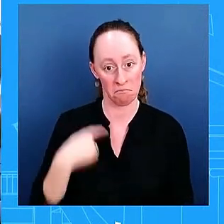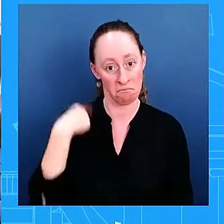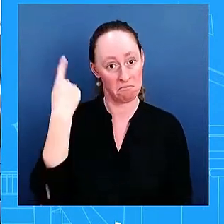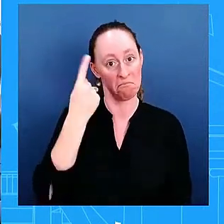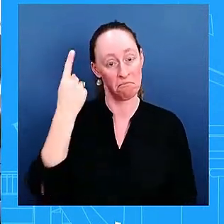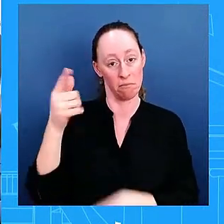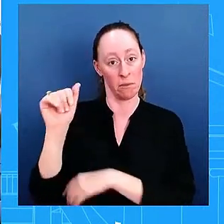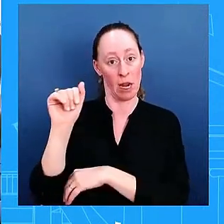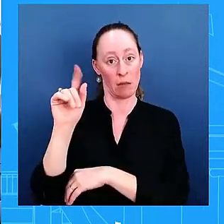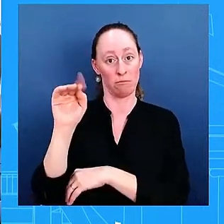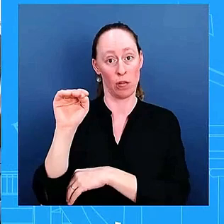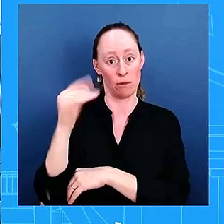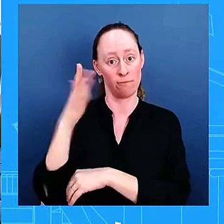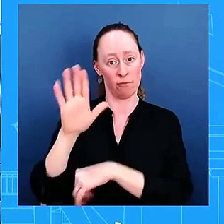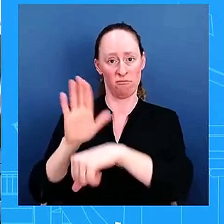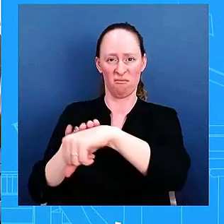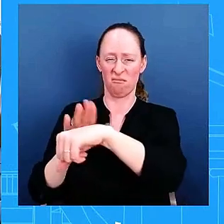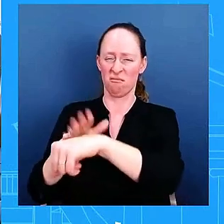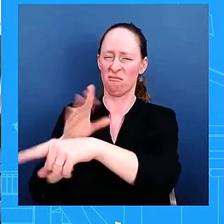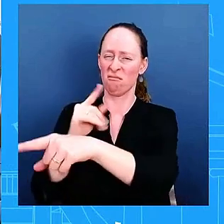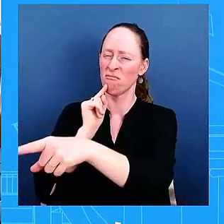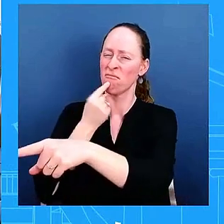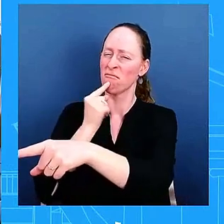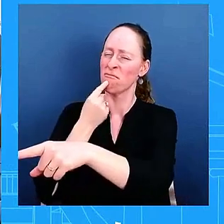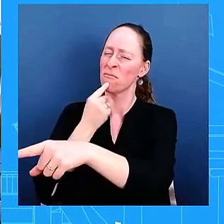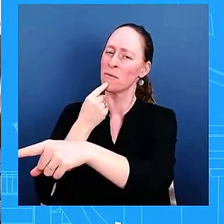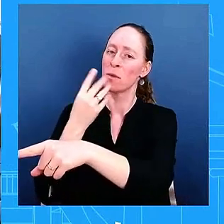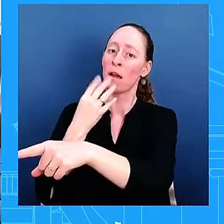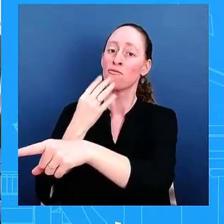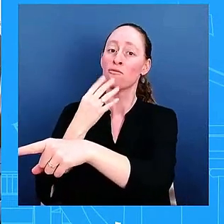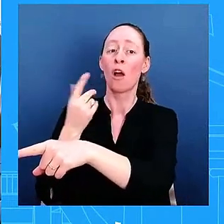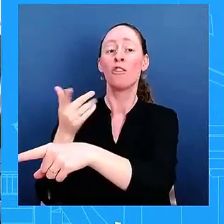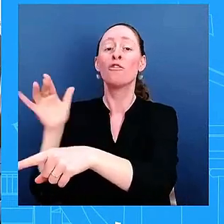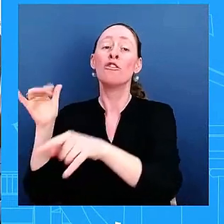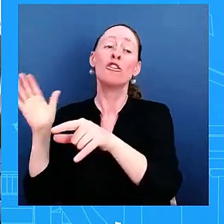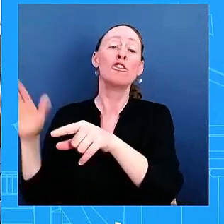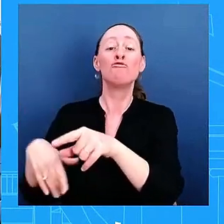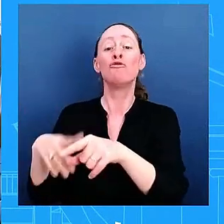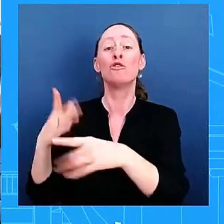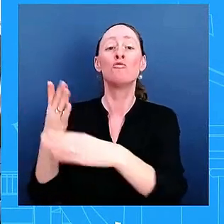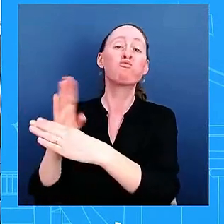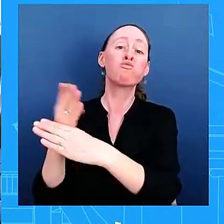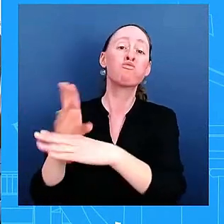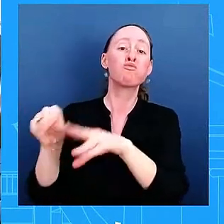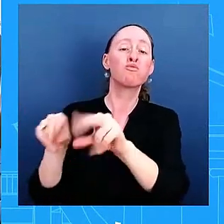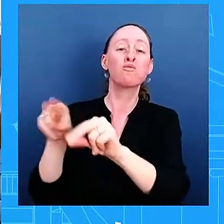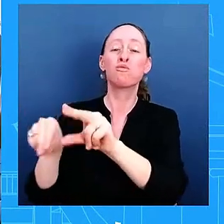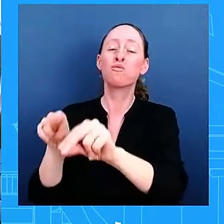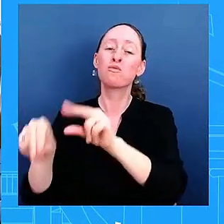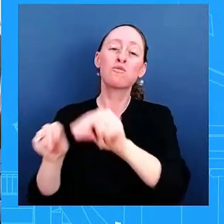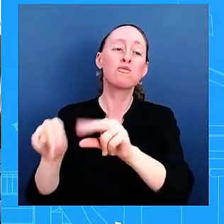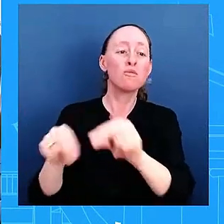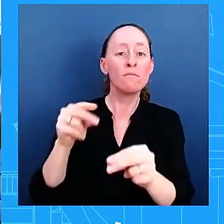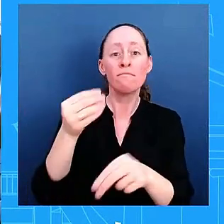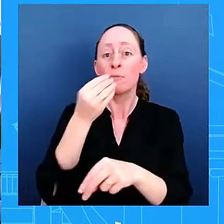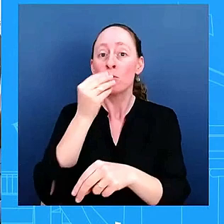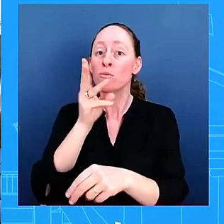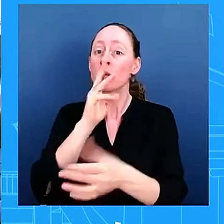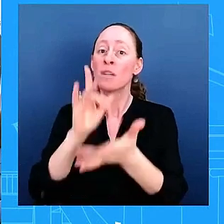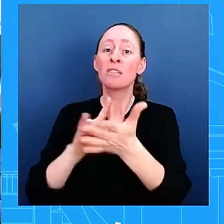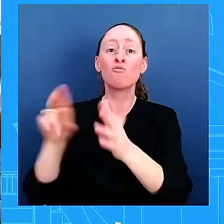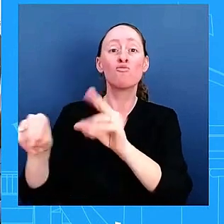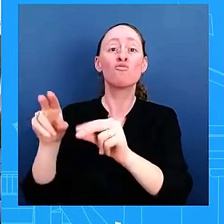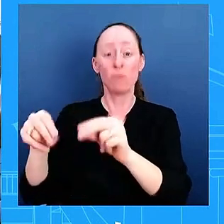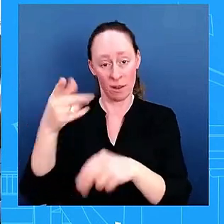fundings if it doesn't produce a dramatic increase in humanitarian aid coming into gaza have you seen so far any dramatic improvement